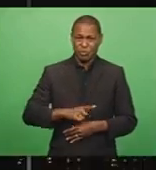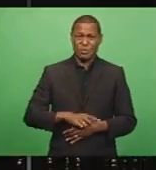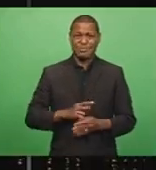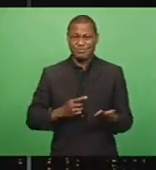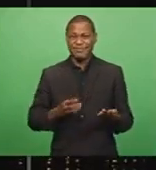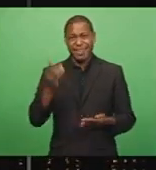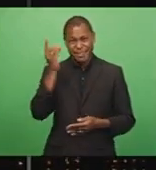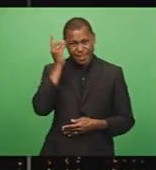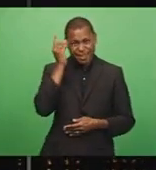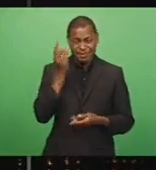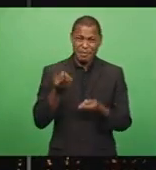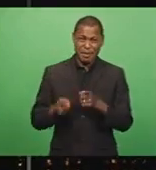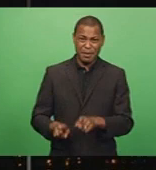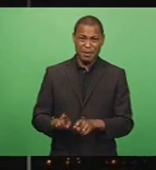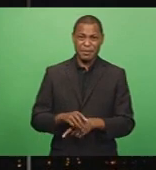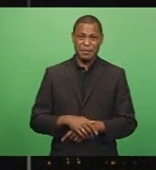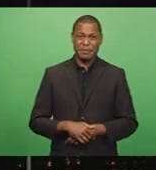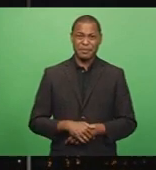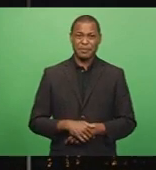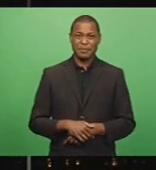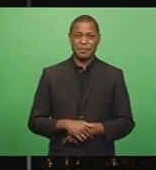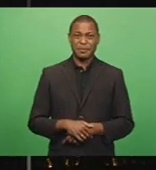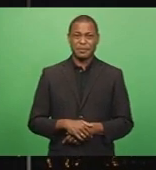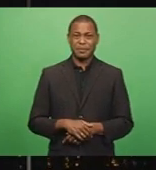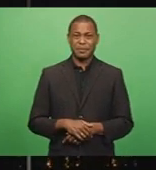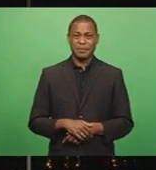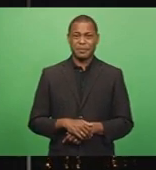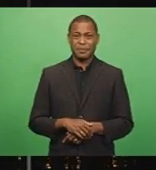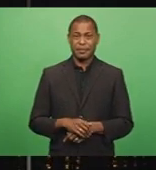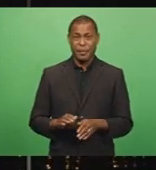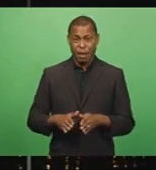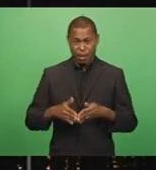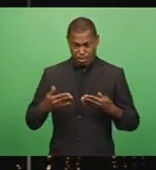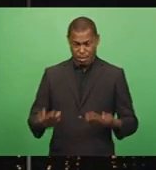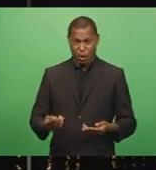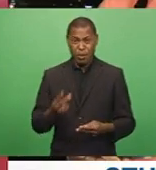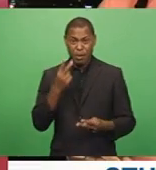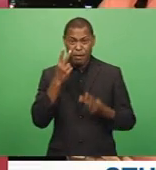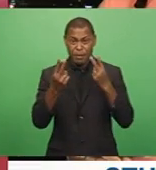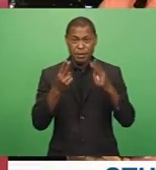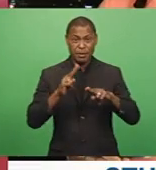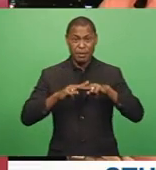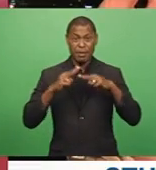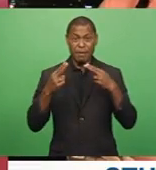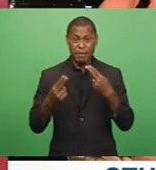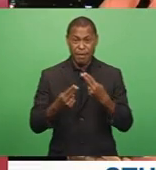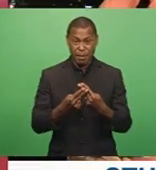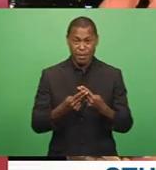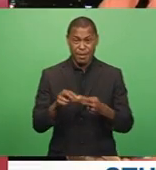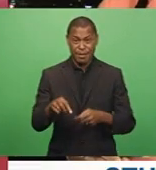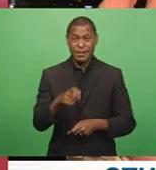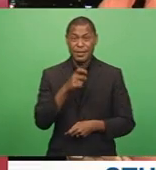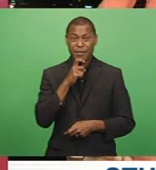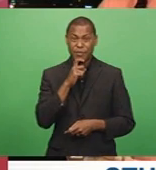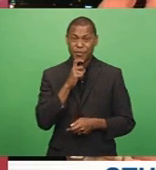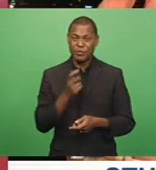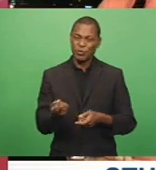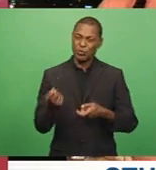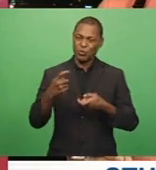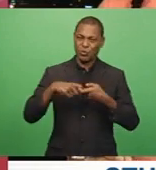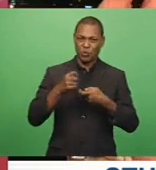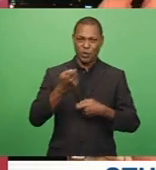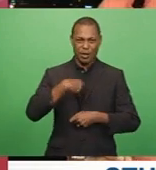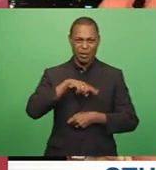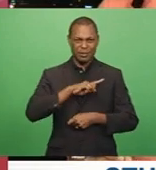hard. Felipe Naikaso visited the family in mourning this afternoon and joins us live now. Felipe, what